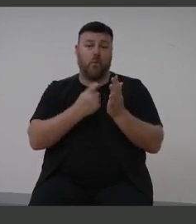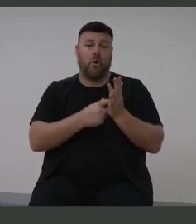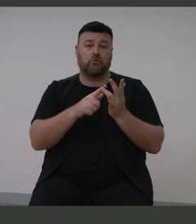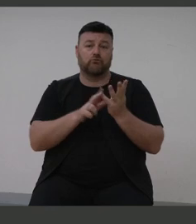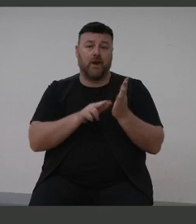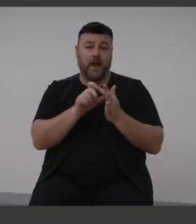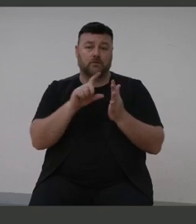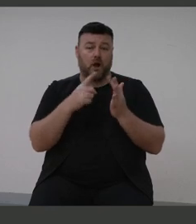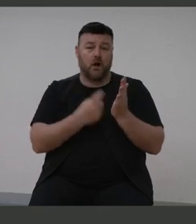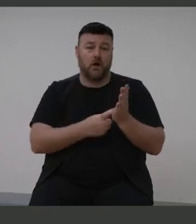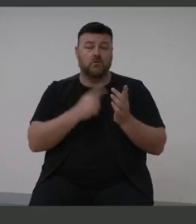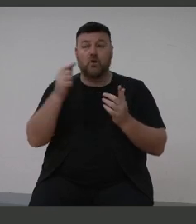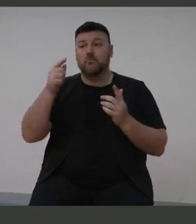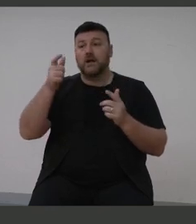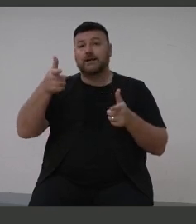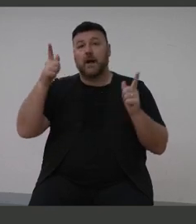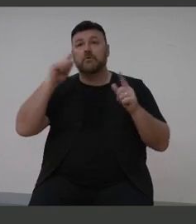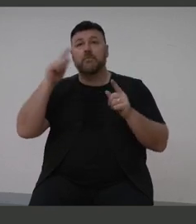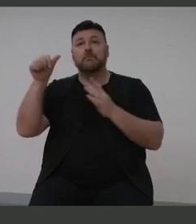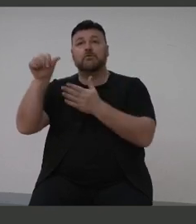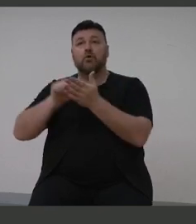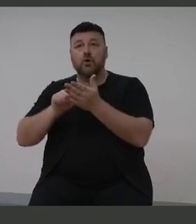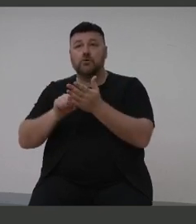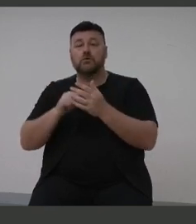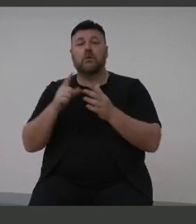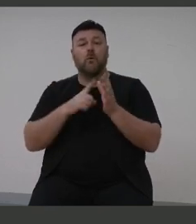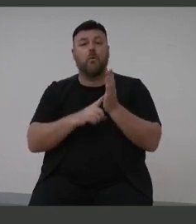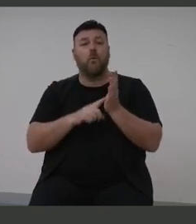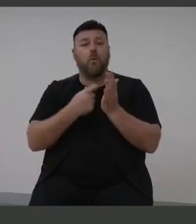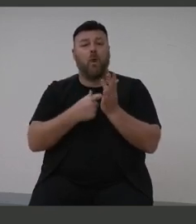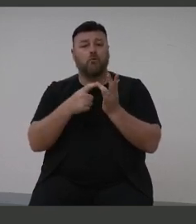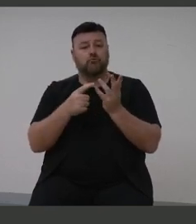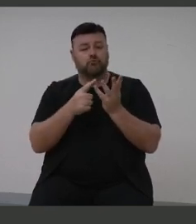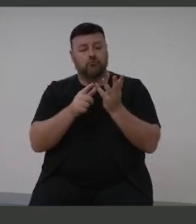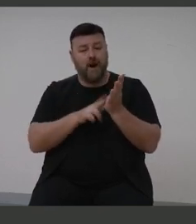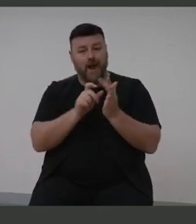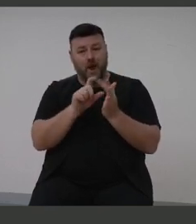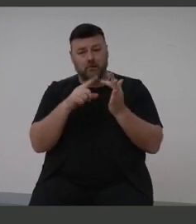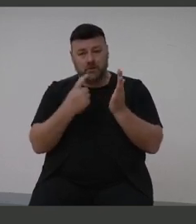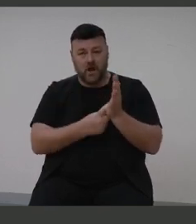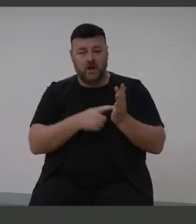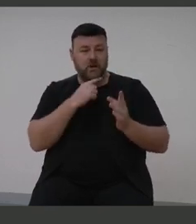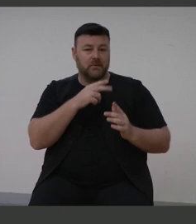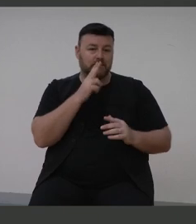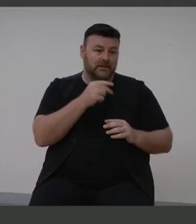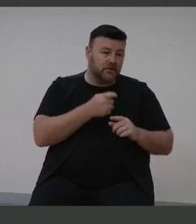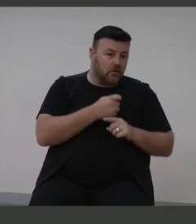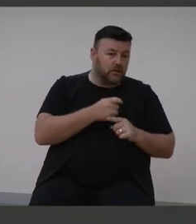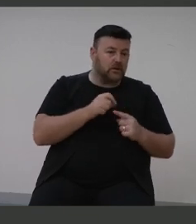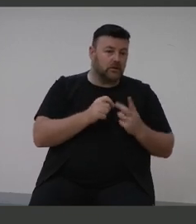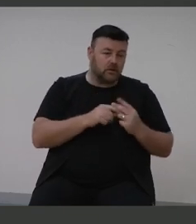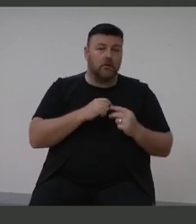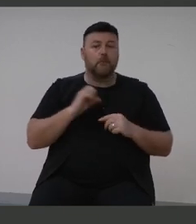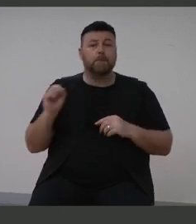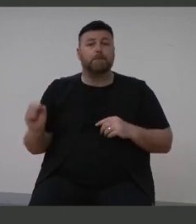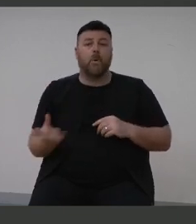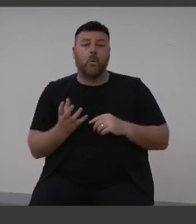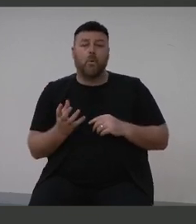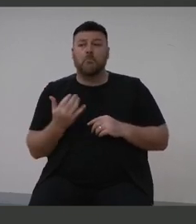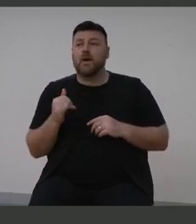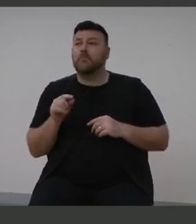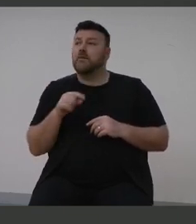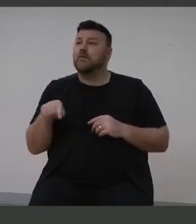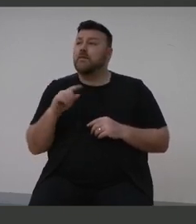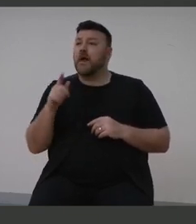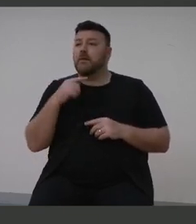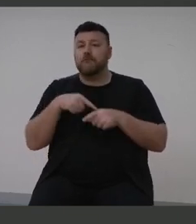surgeon. The all-rounder might be the clinicians and the people who are the speech therapists. Your bowlers might be the sort of, you know,